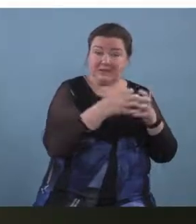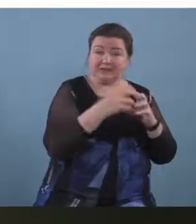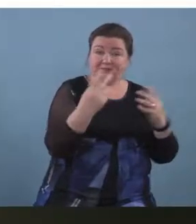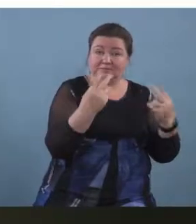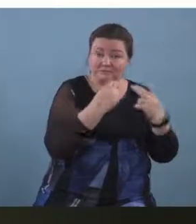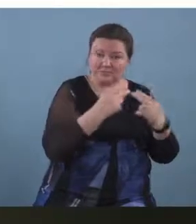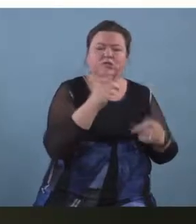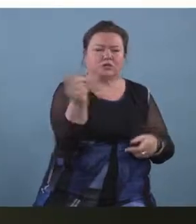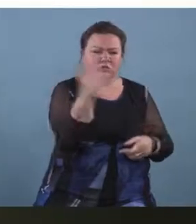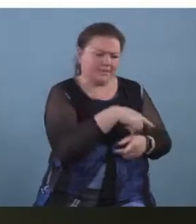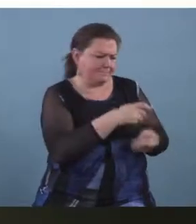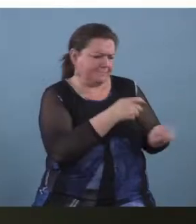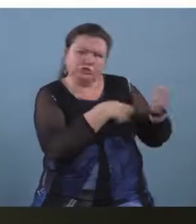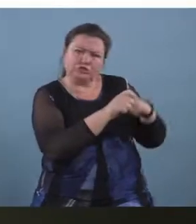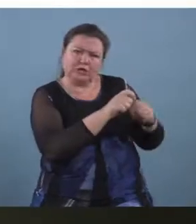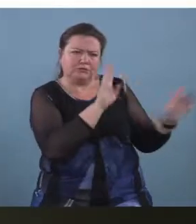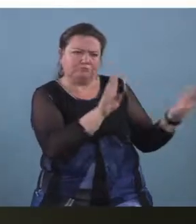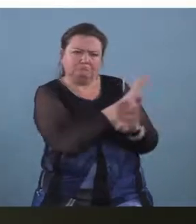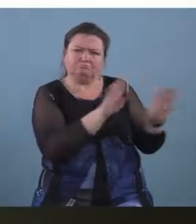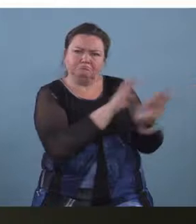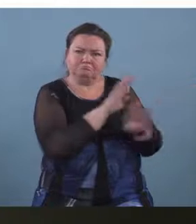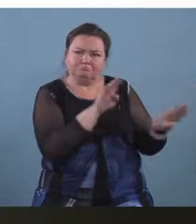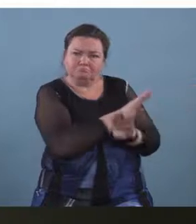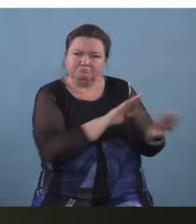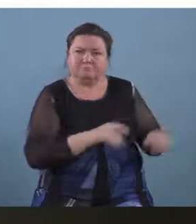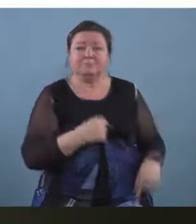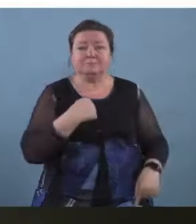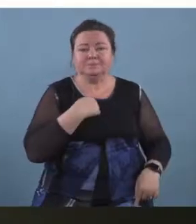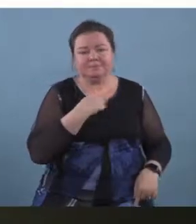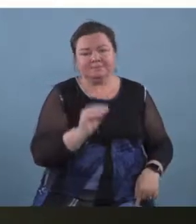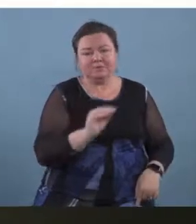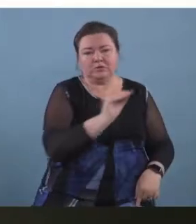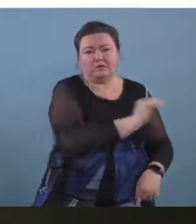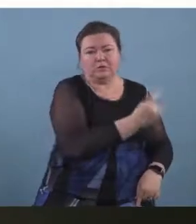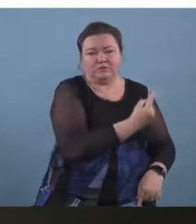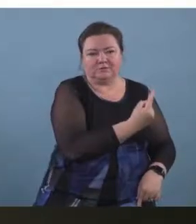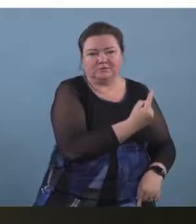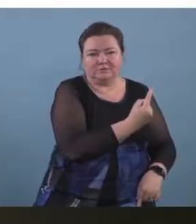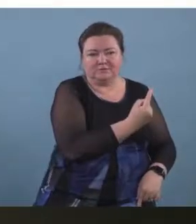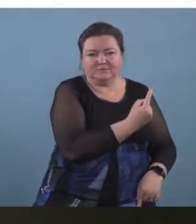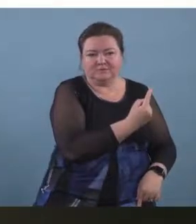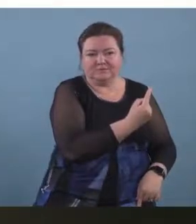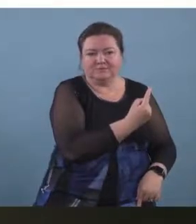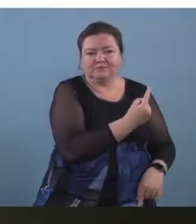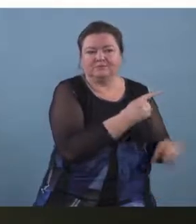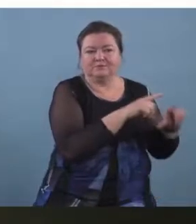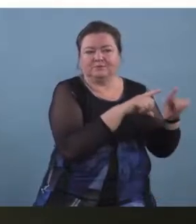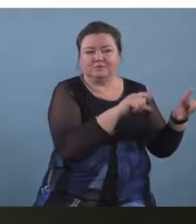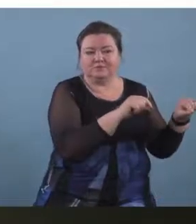pattern and so i'll remove one card and then the pattern has changed